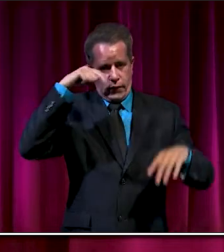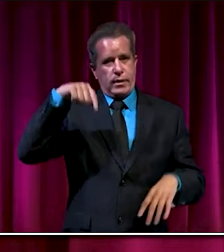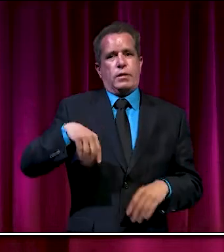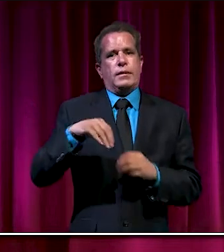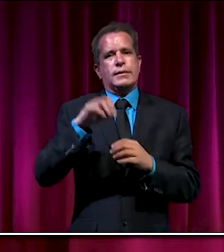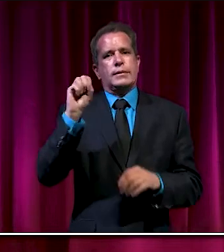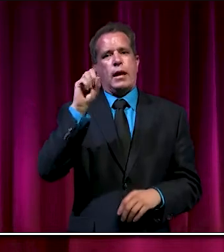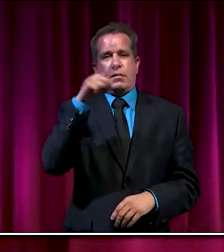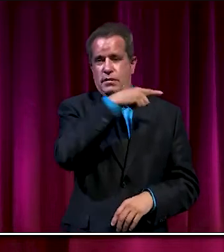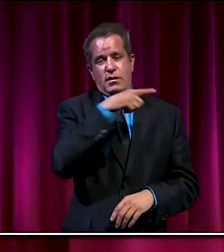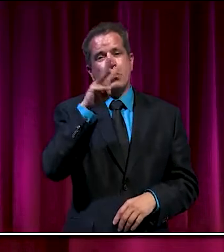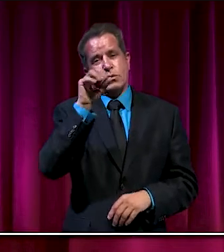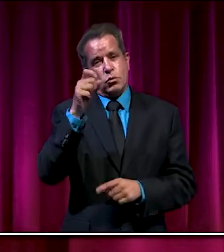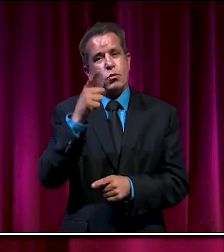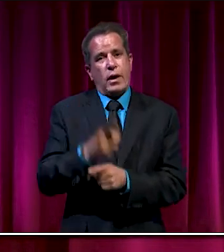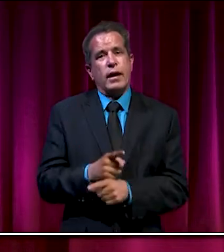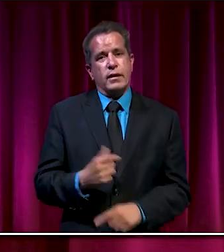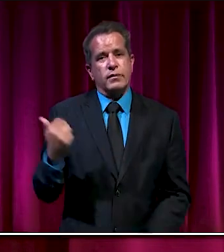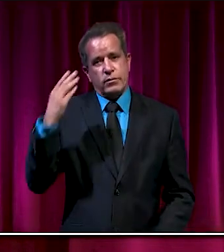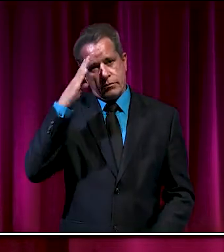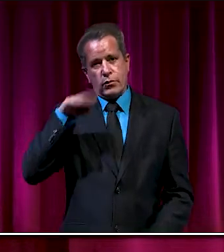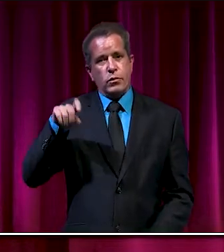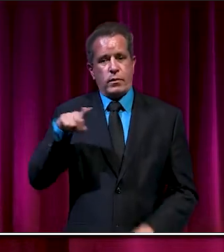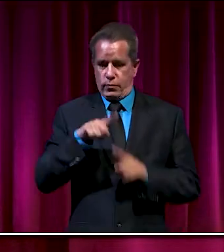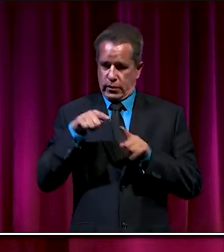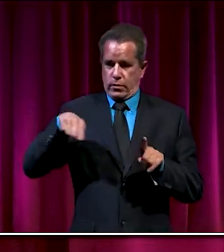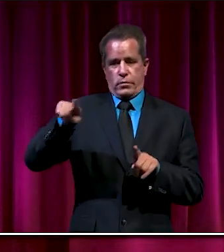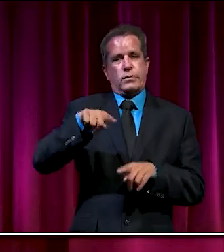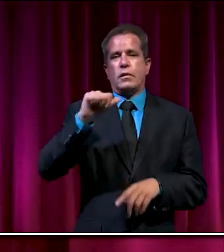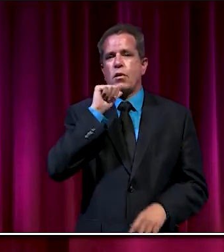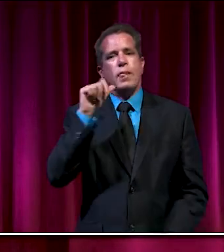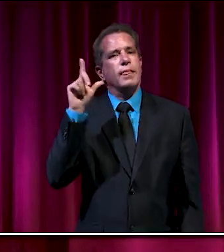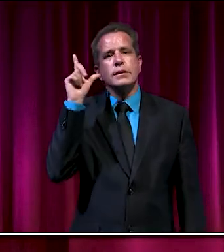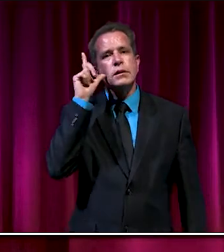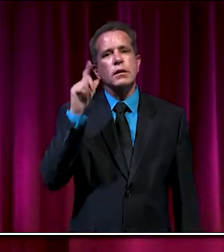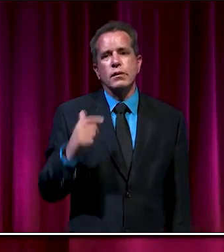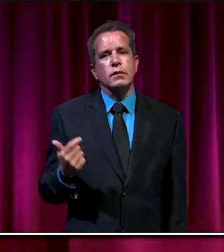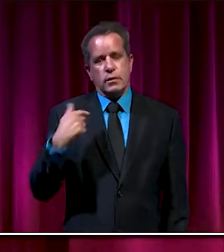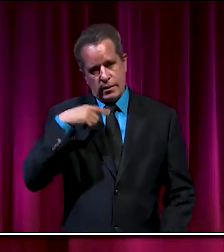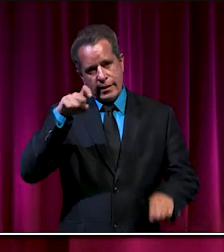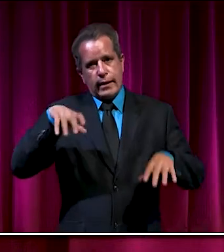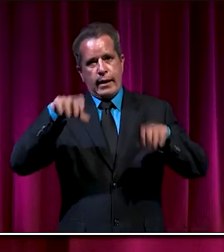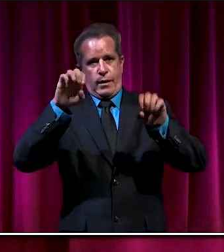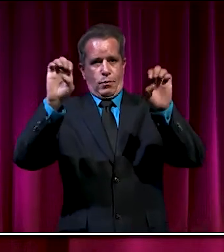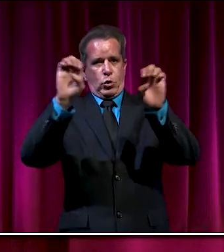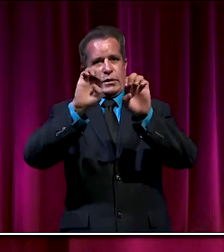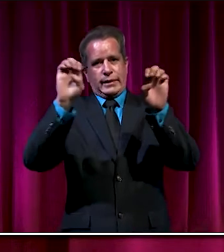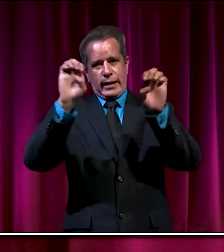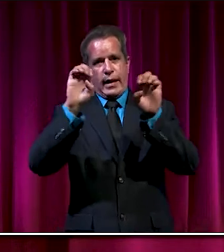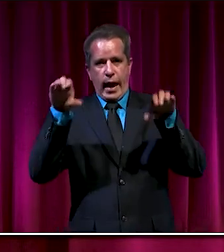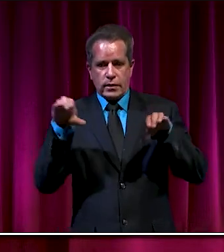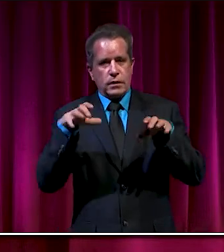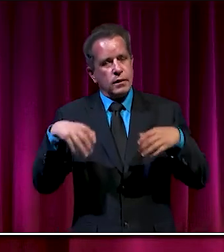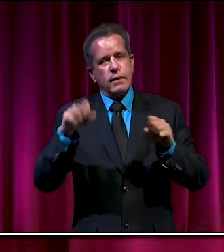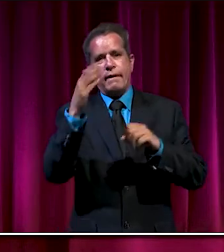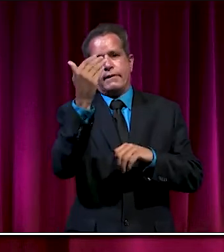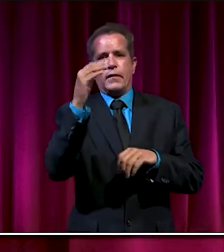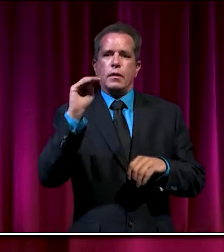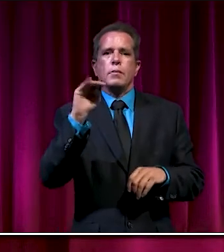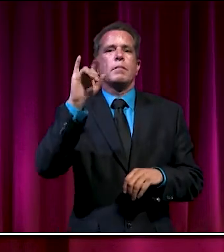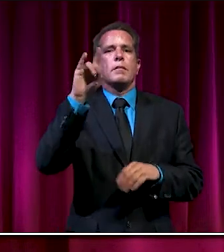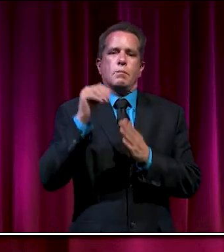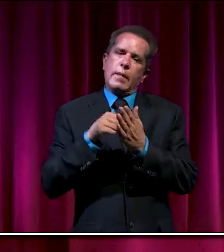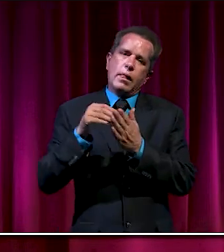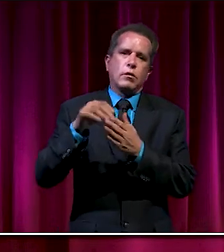She was right. Folks didn't listen. We need to take emergency action to appropriate $15 million to